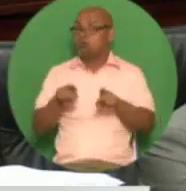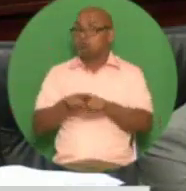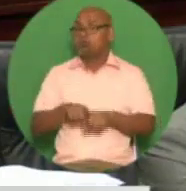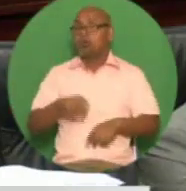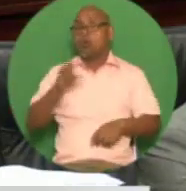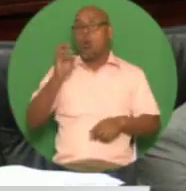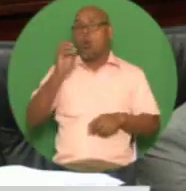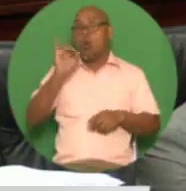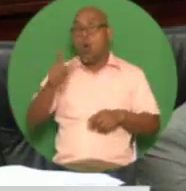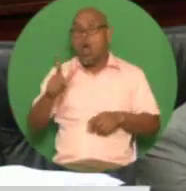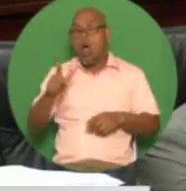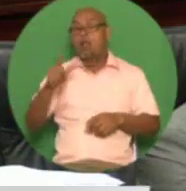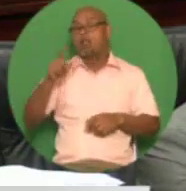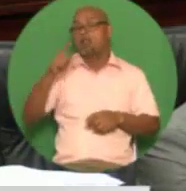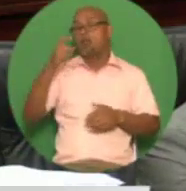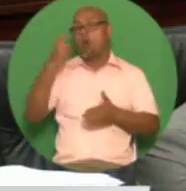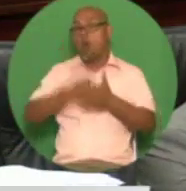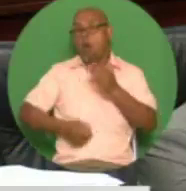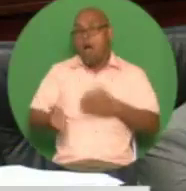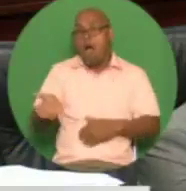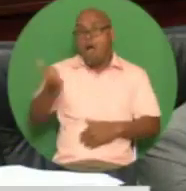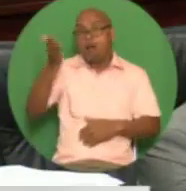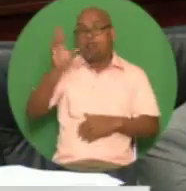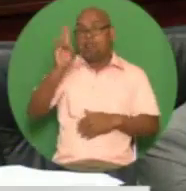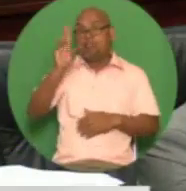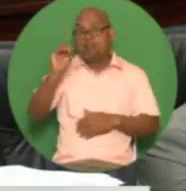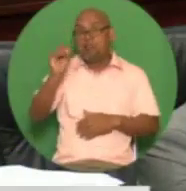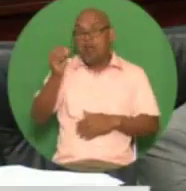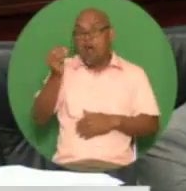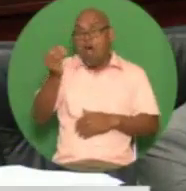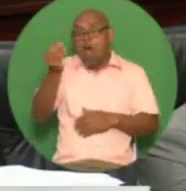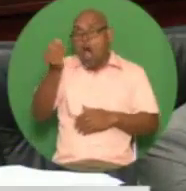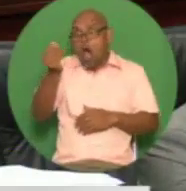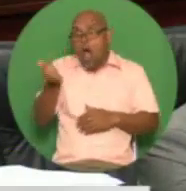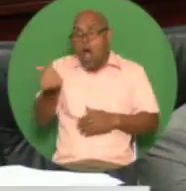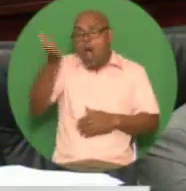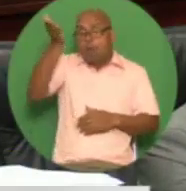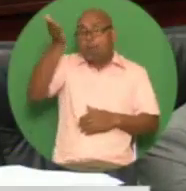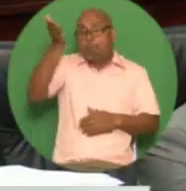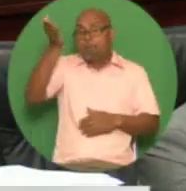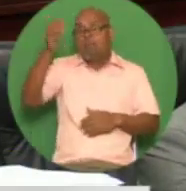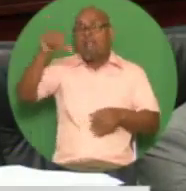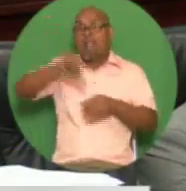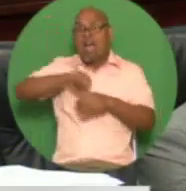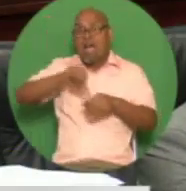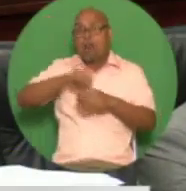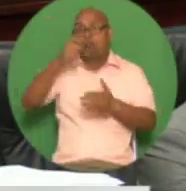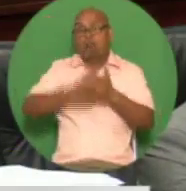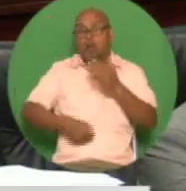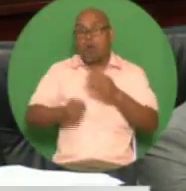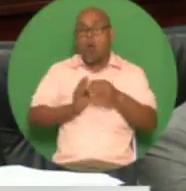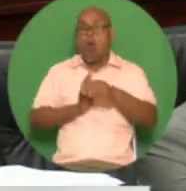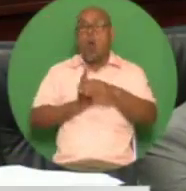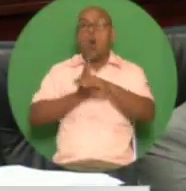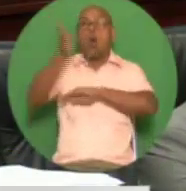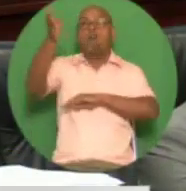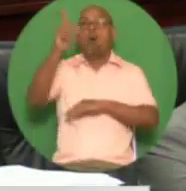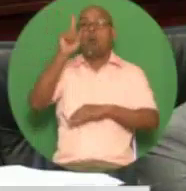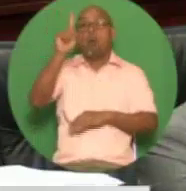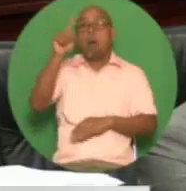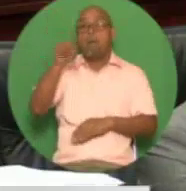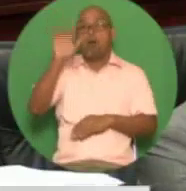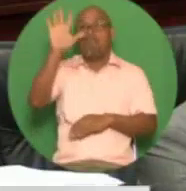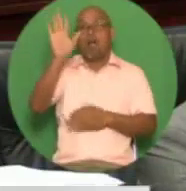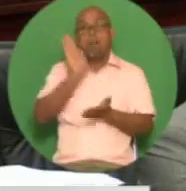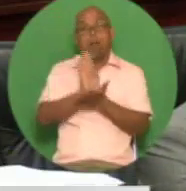remain above $70 in the coming year the fuel subsidy will exceed 1.5 billion